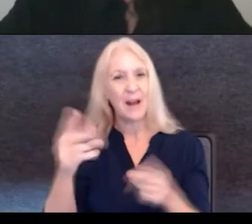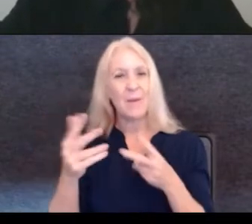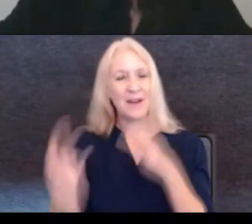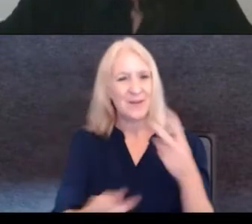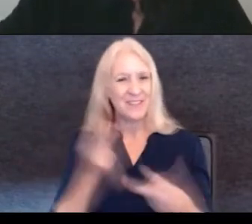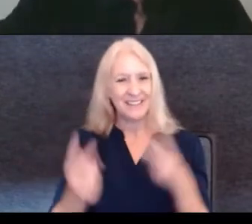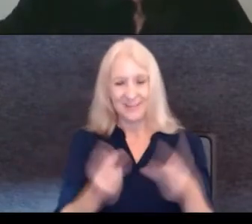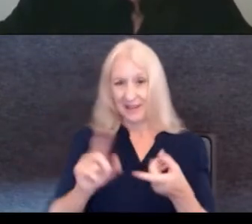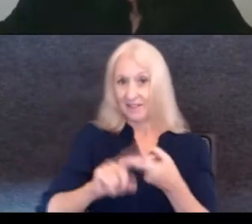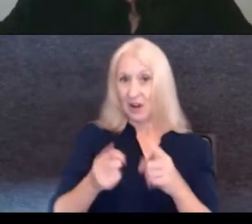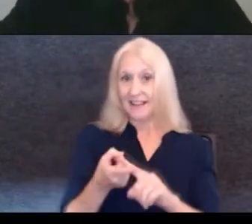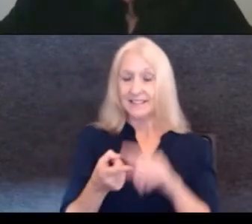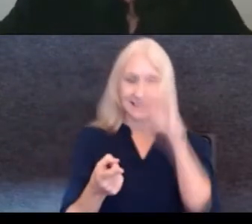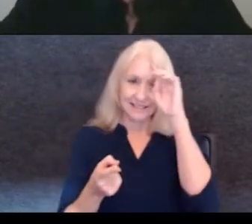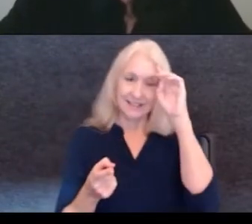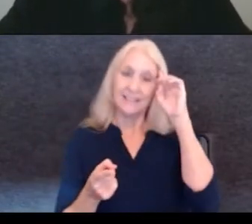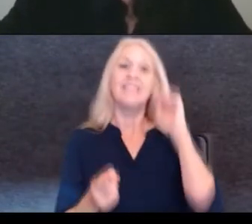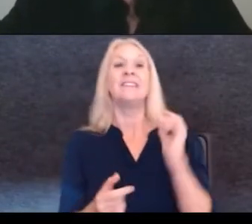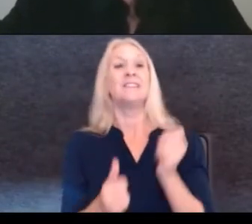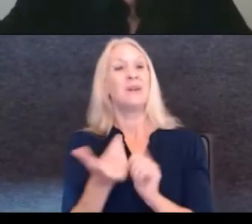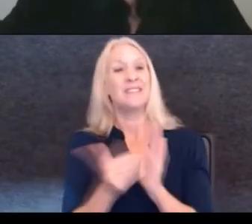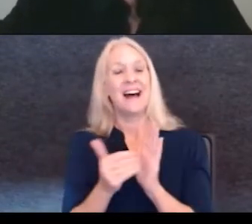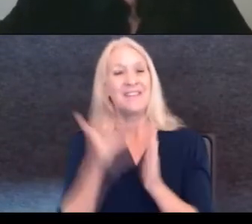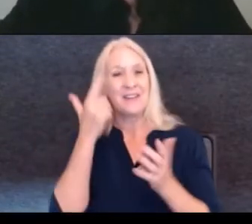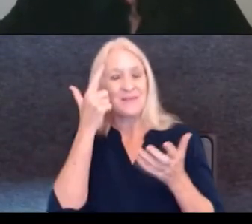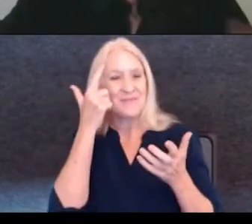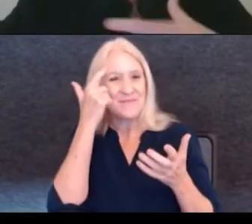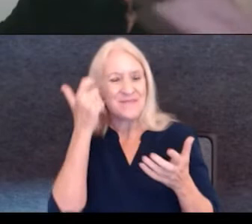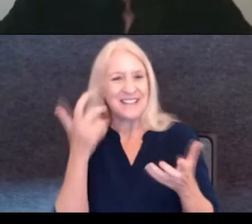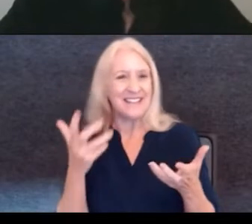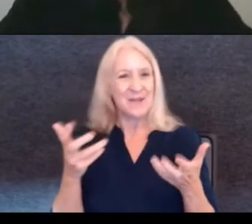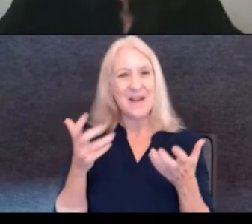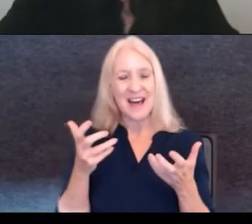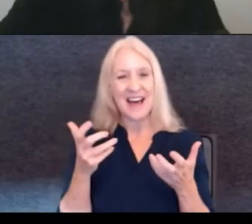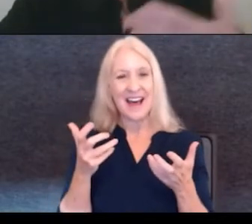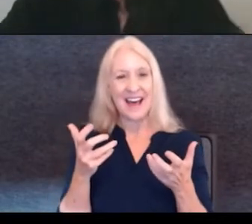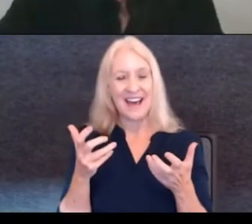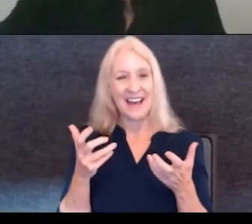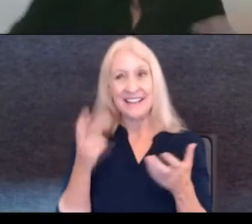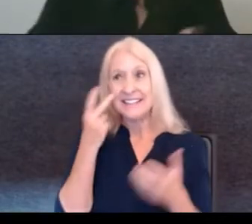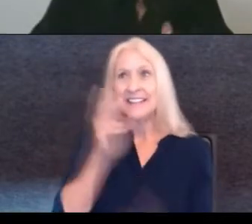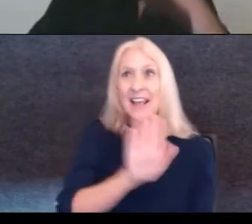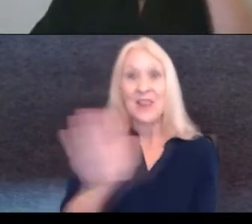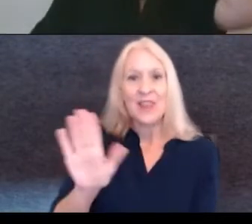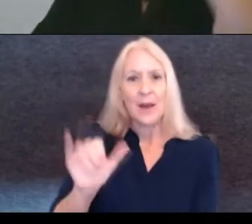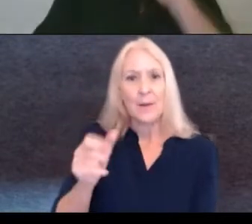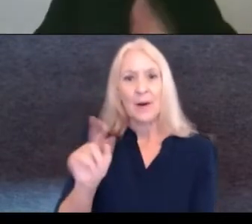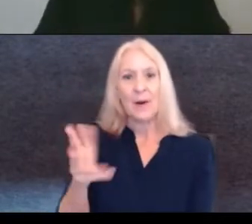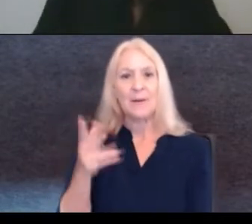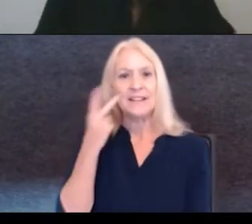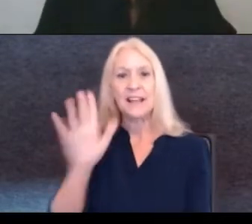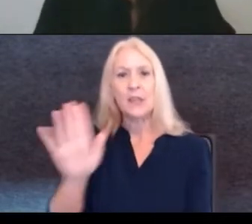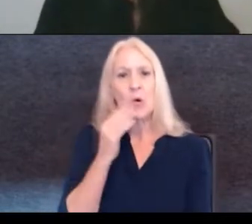friends, but mostly because I wanted to see their apartment, their home, how it was